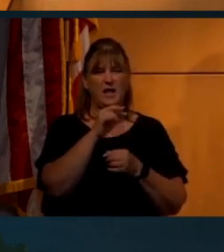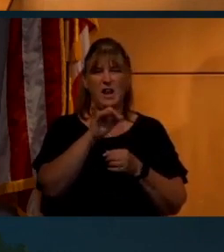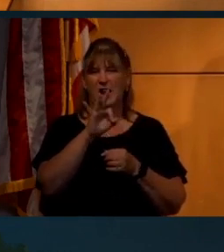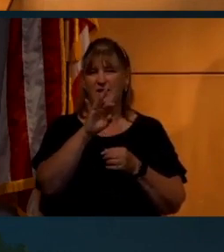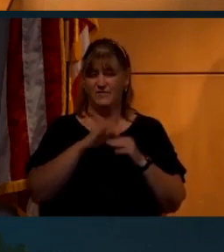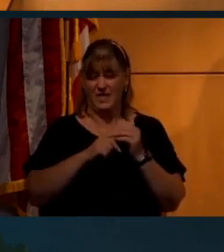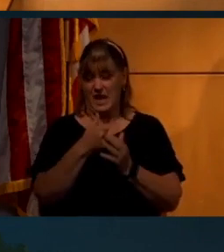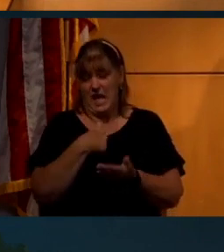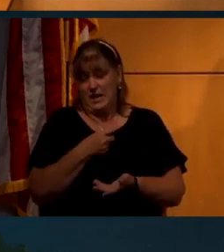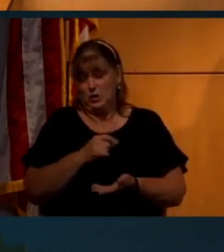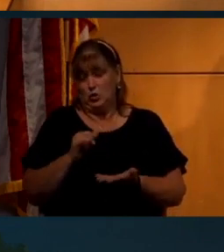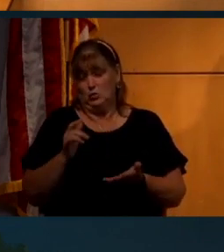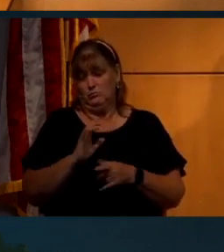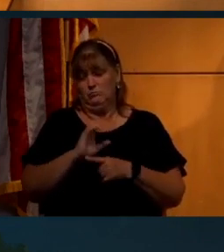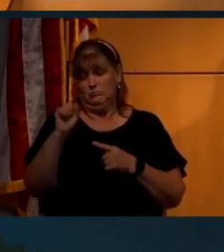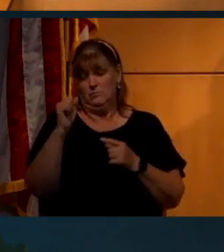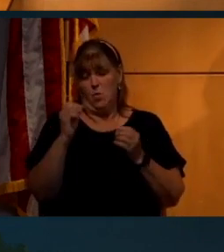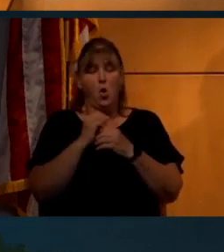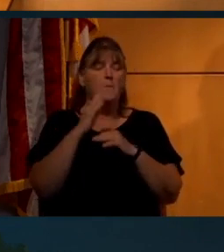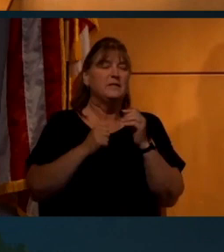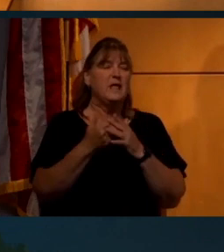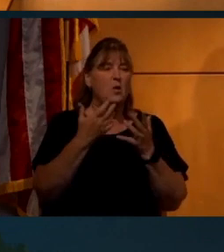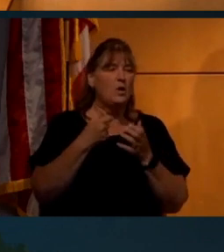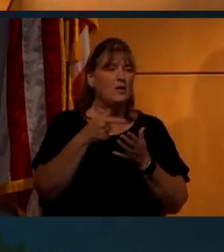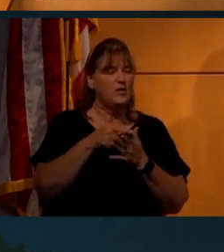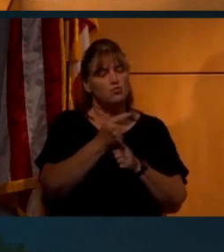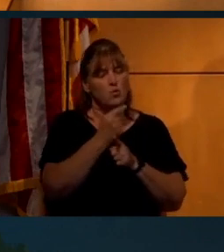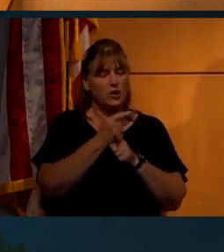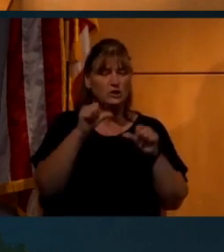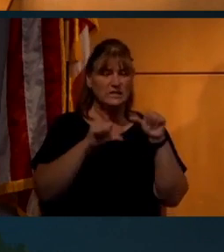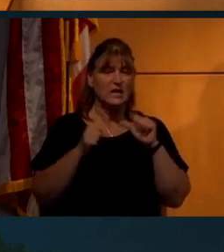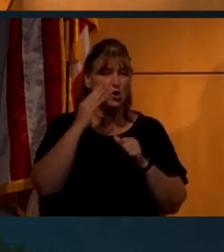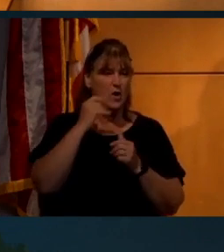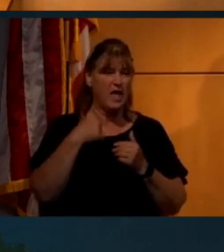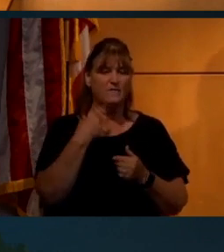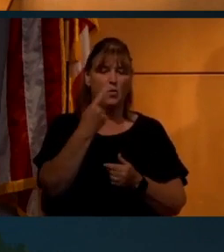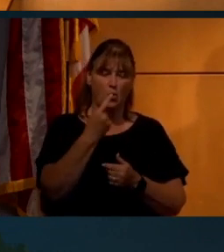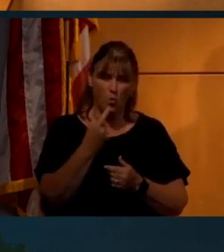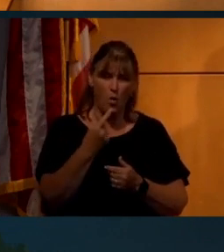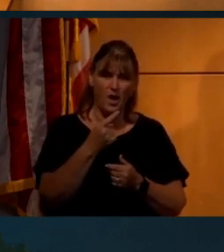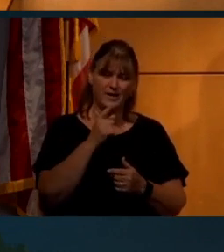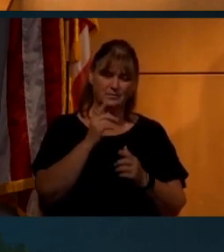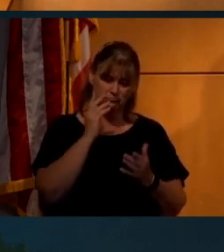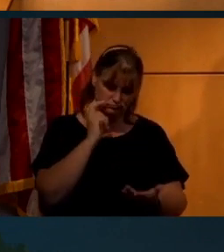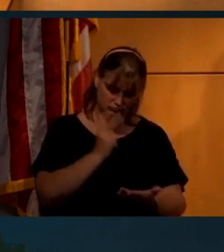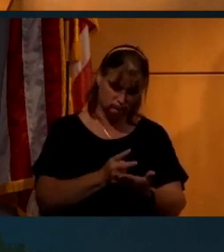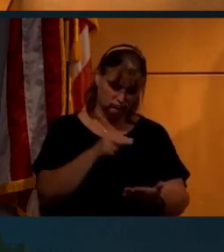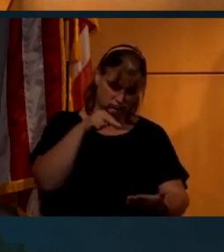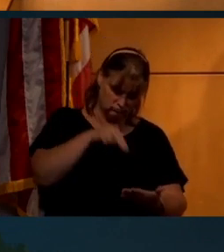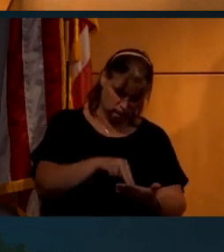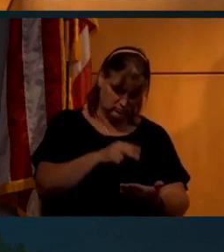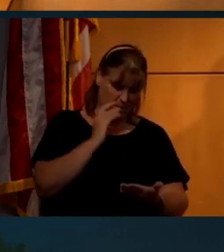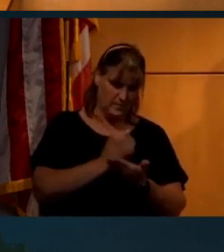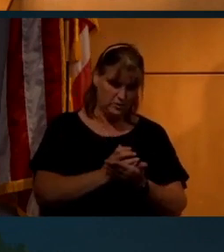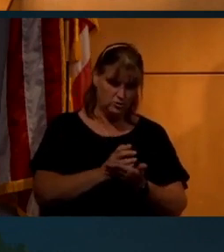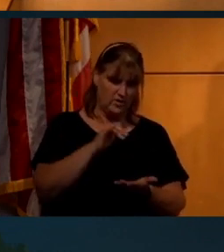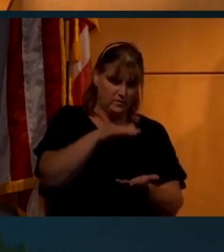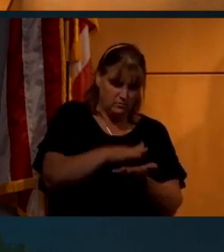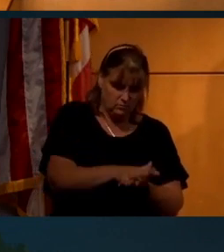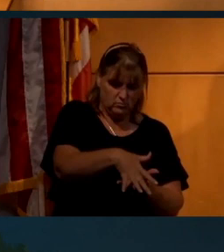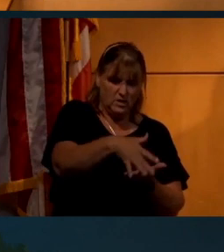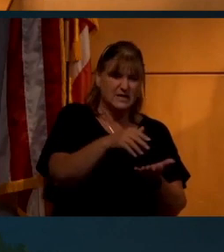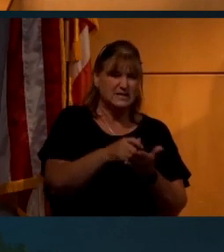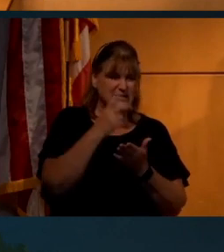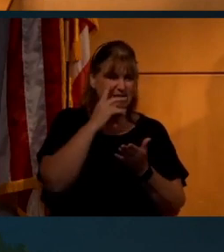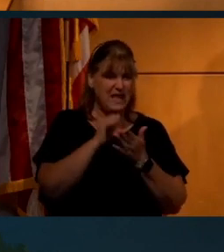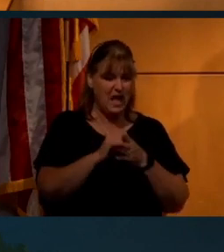by a long shot, but they wanted the regolith scientists back home to be able to have one pristine boot print to see how the surface